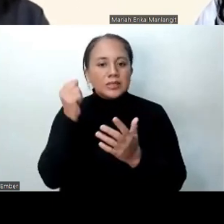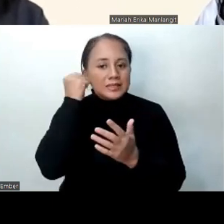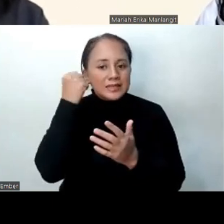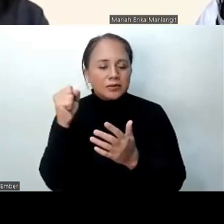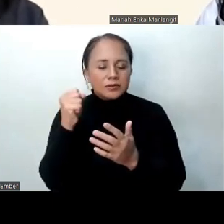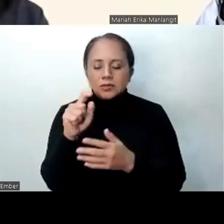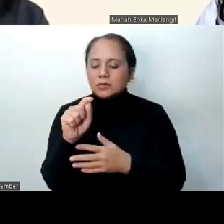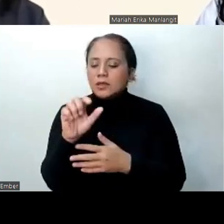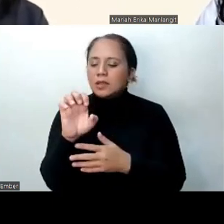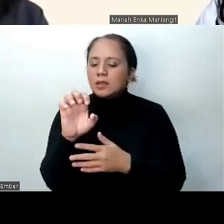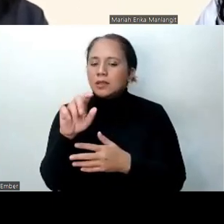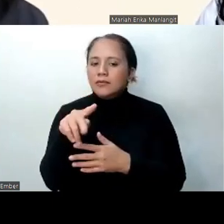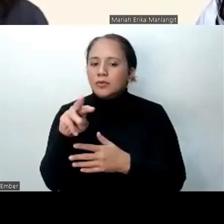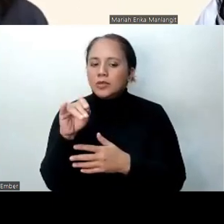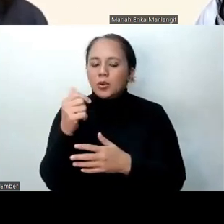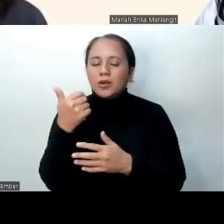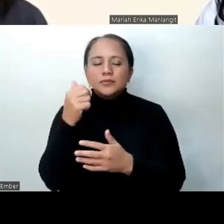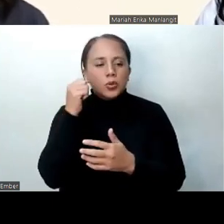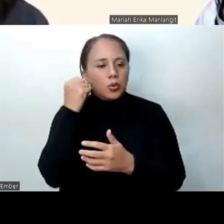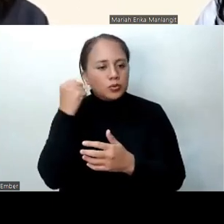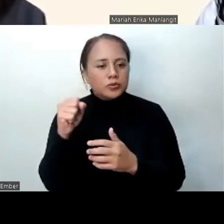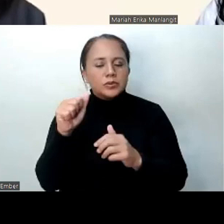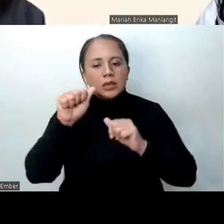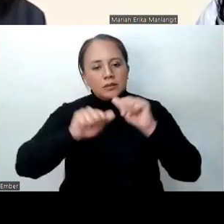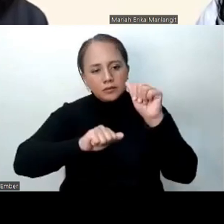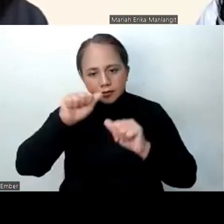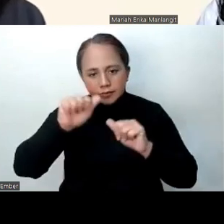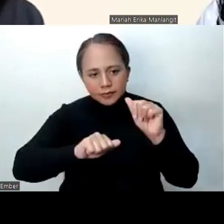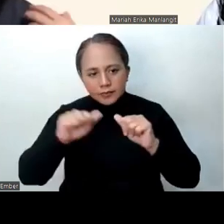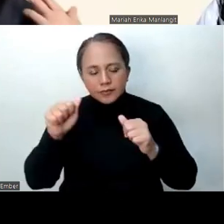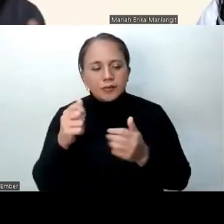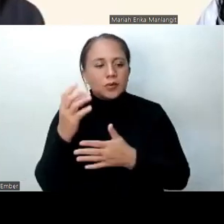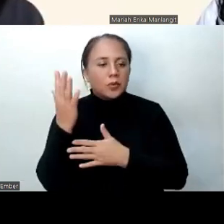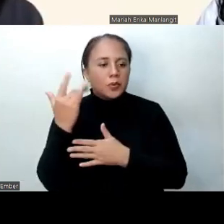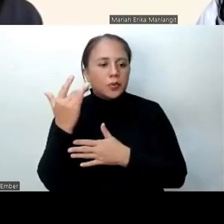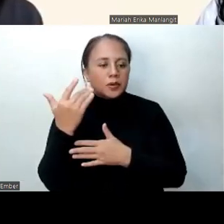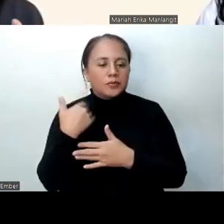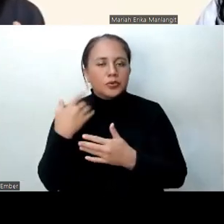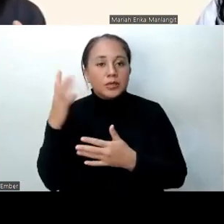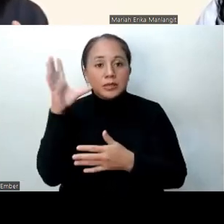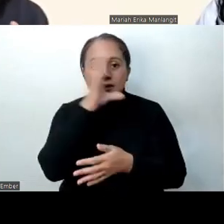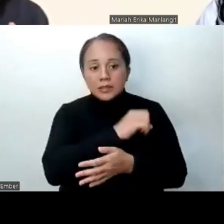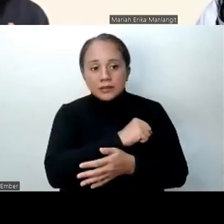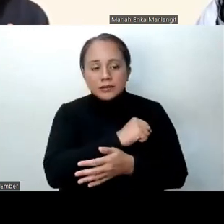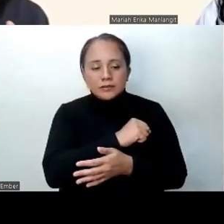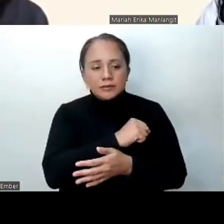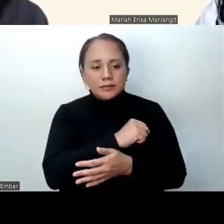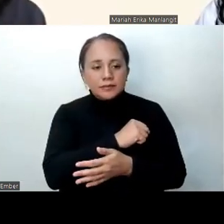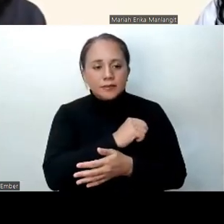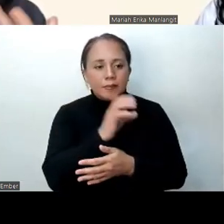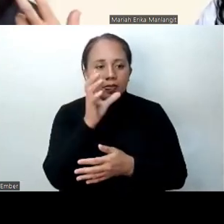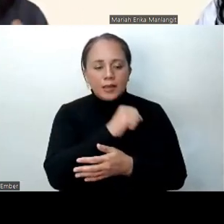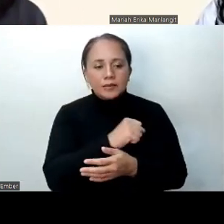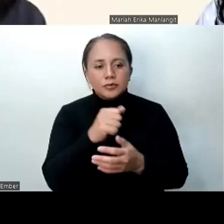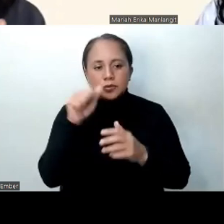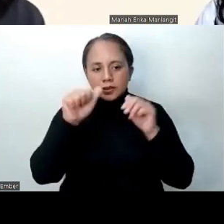audio assessment, audio administration, since we're assuming that those who will